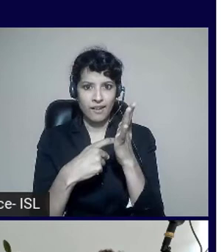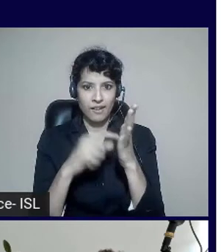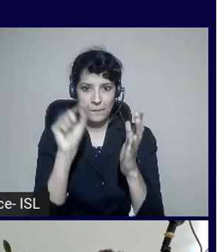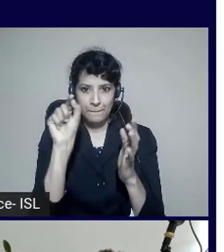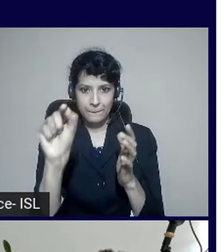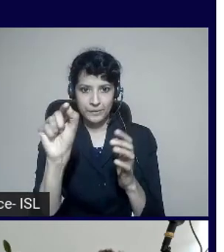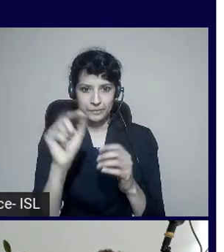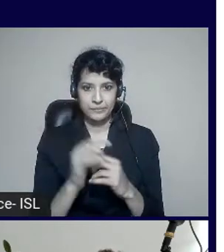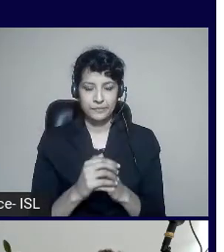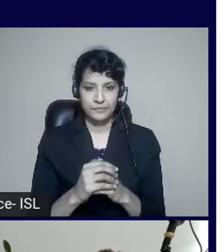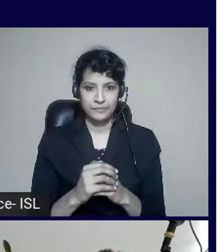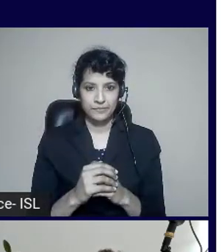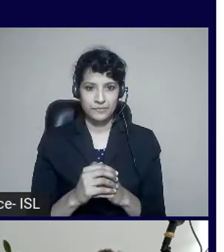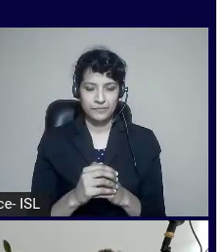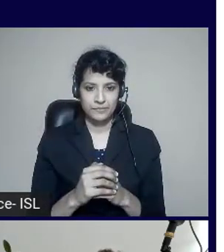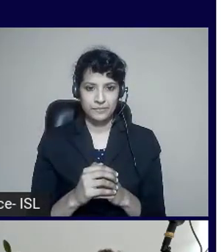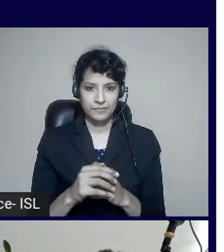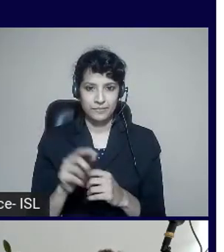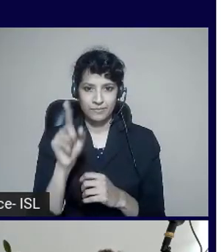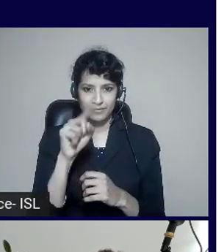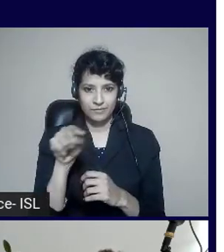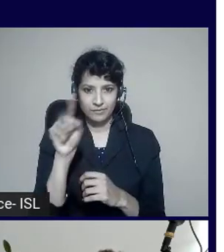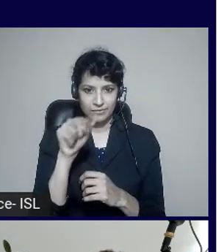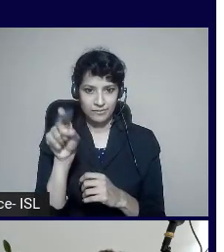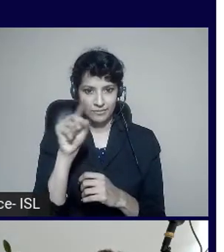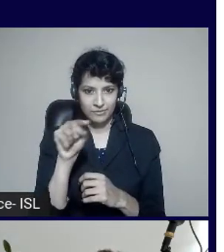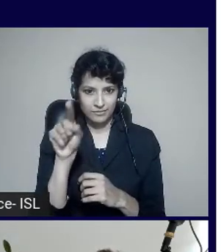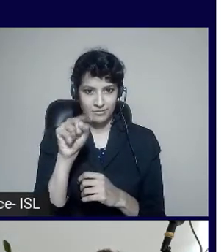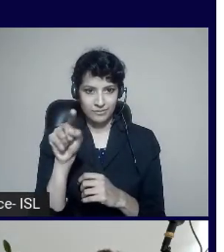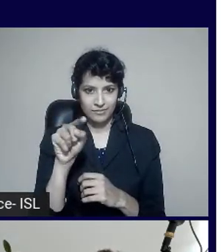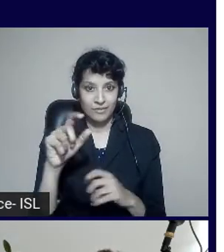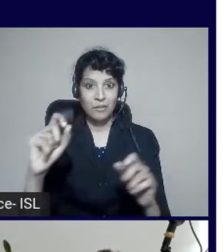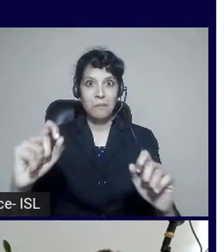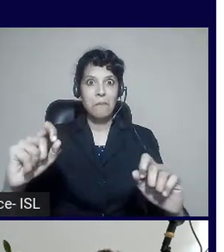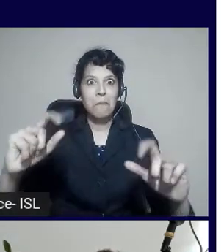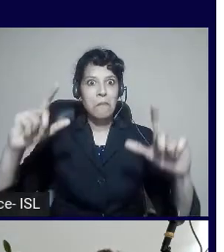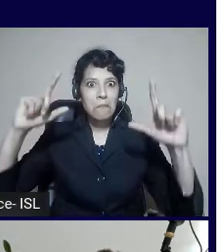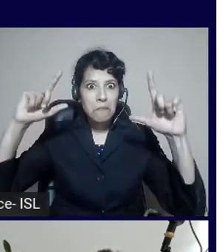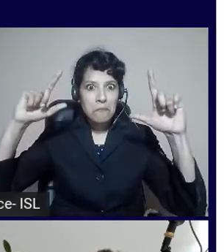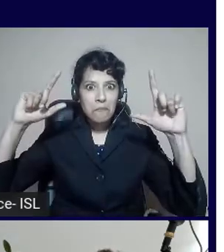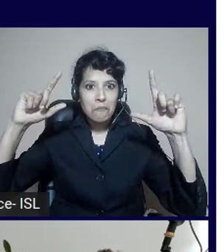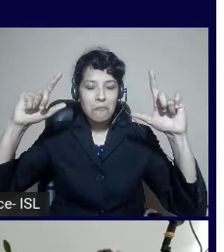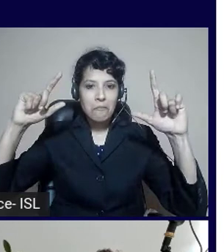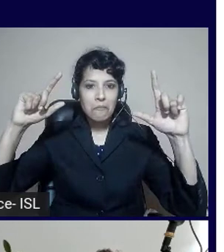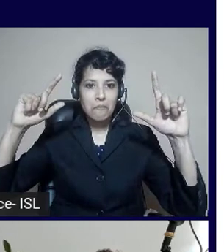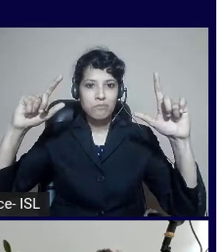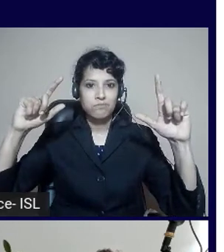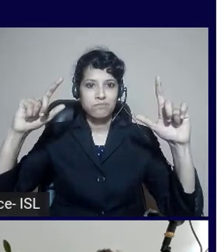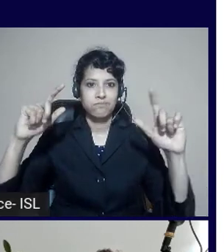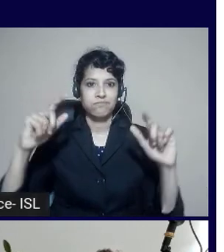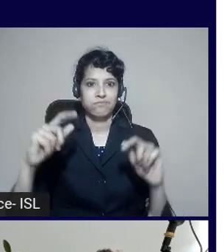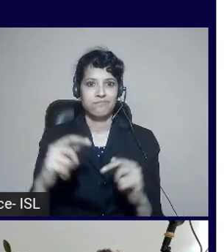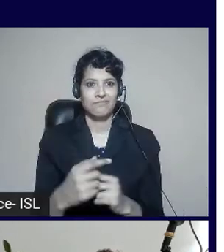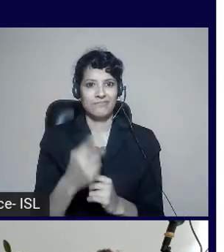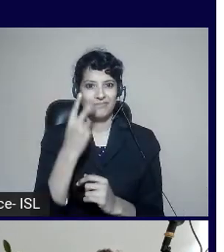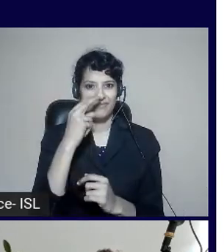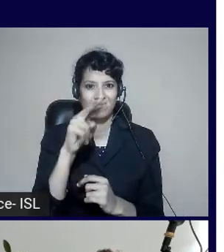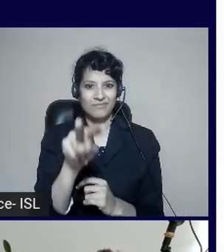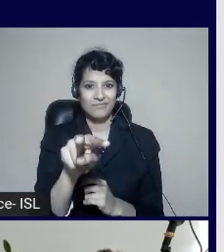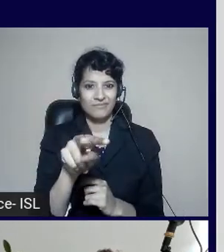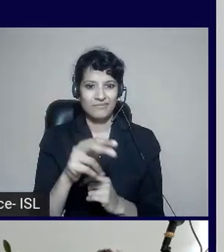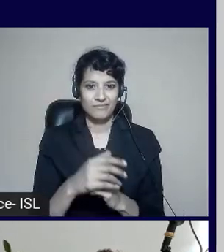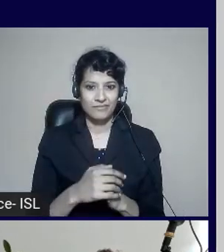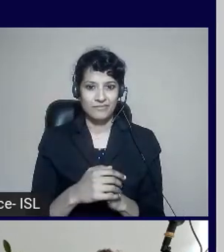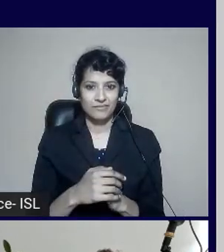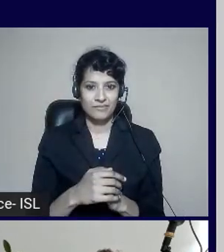Experience for me for WCAG 2.1 Compliance. Now you should be able to hear this. I could put it